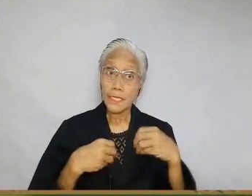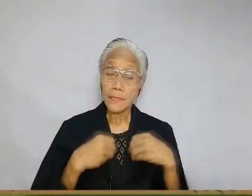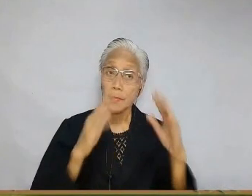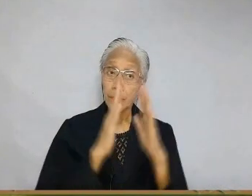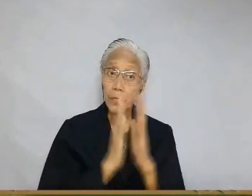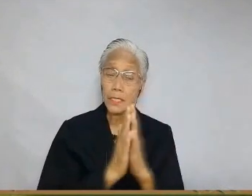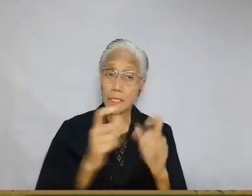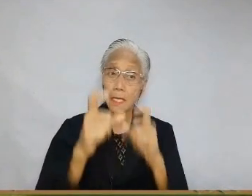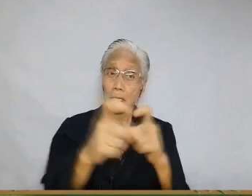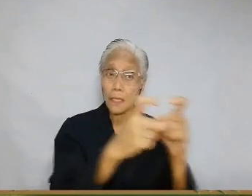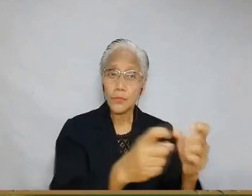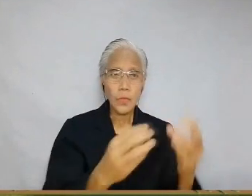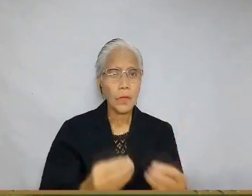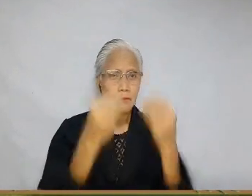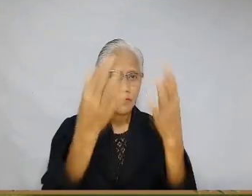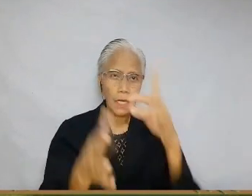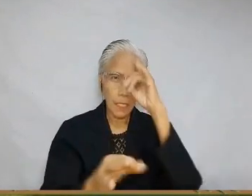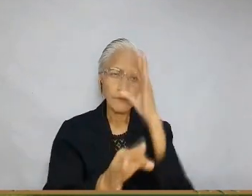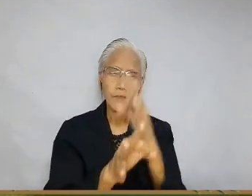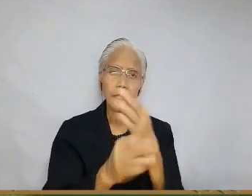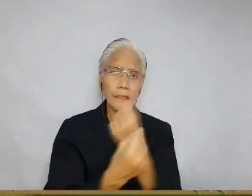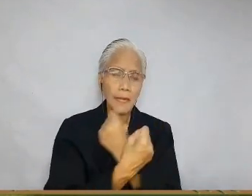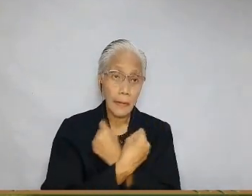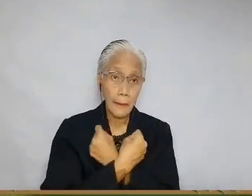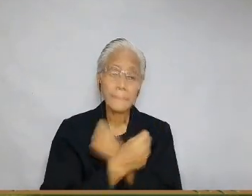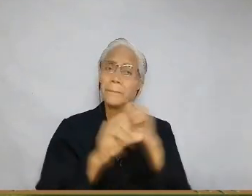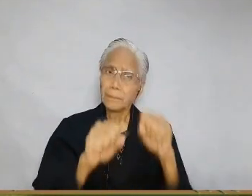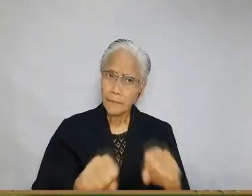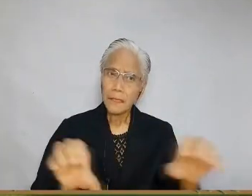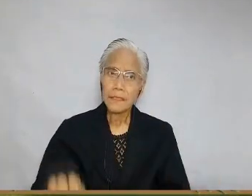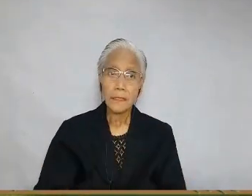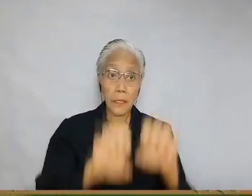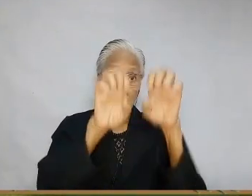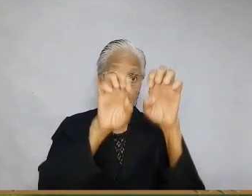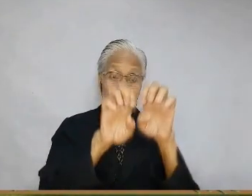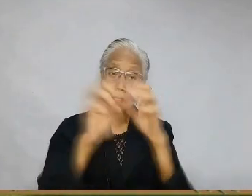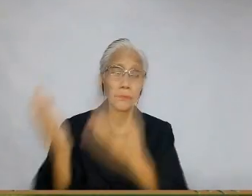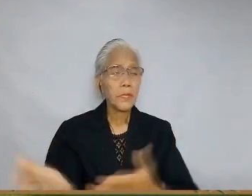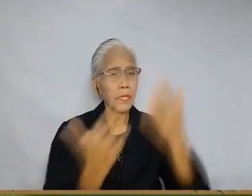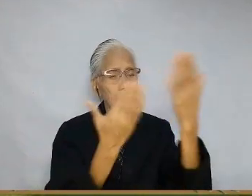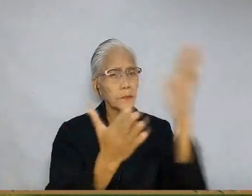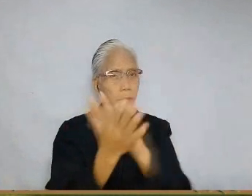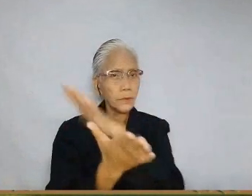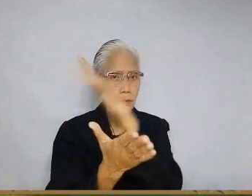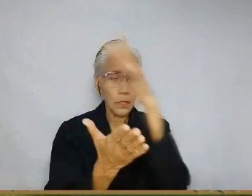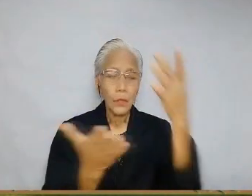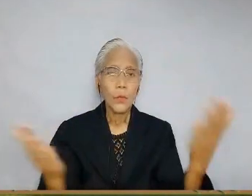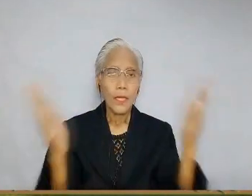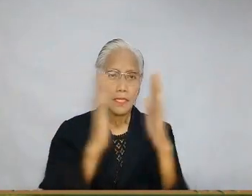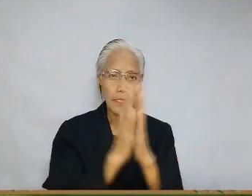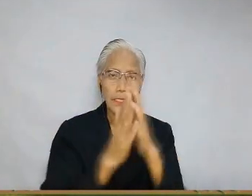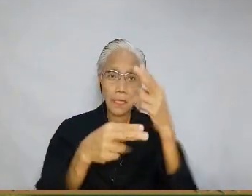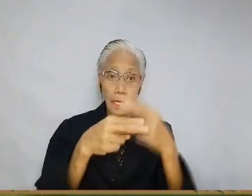accept the prayers and gifts we offer in faith and love. May these Eucharist bring us to Your glory, we